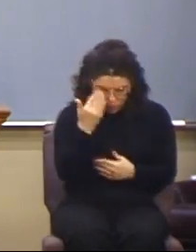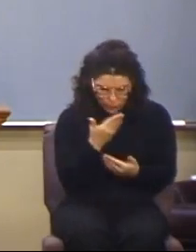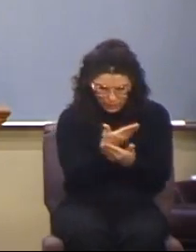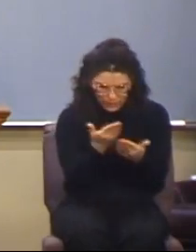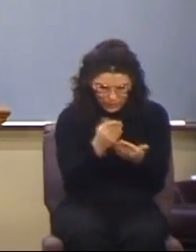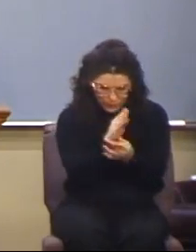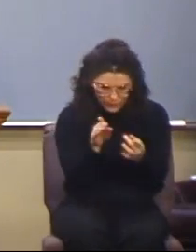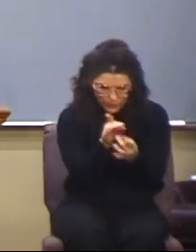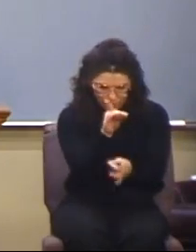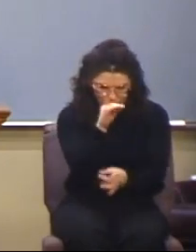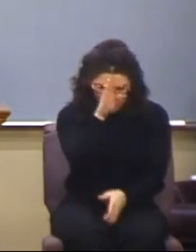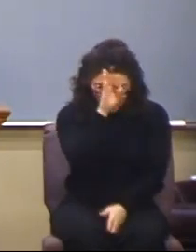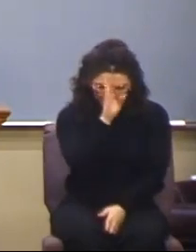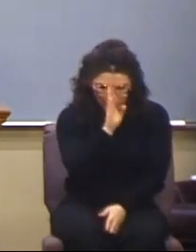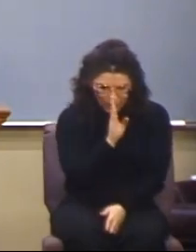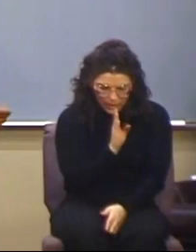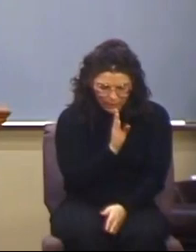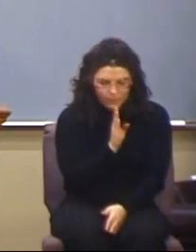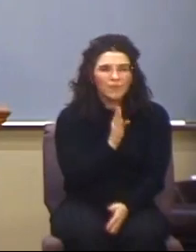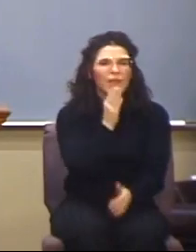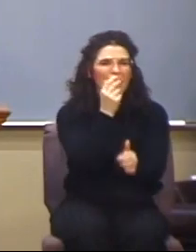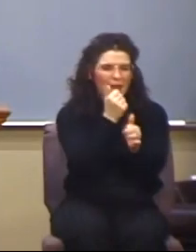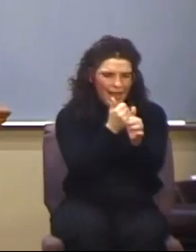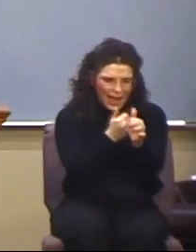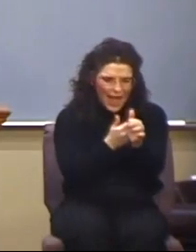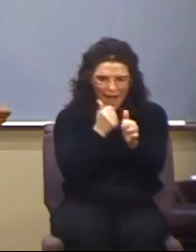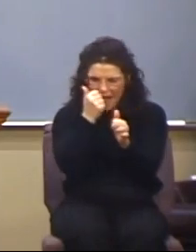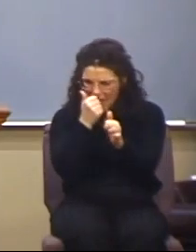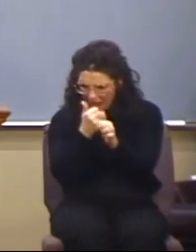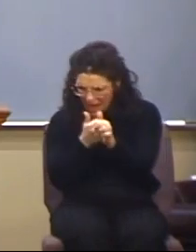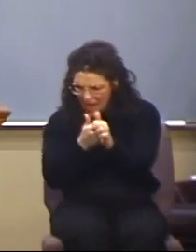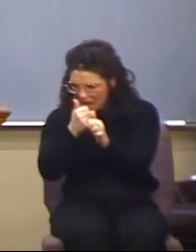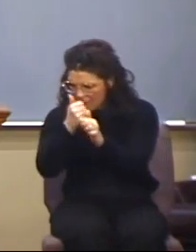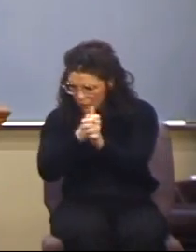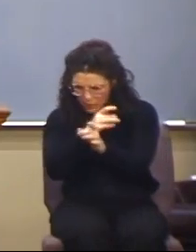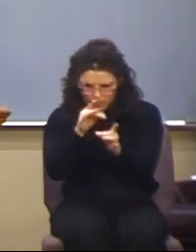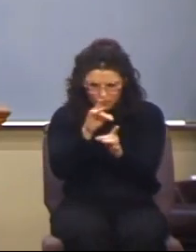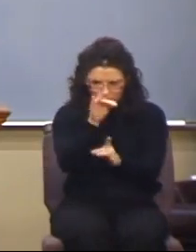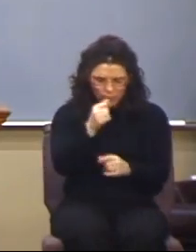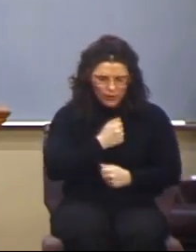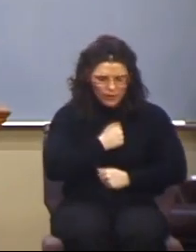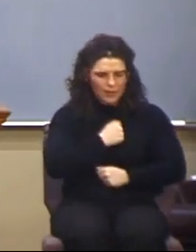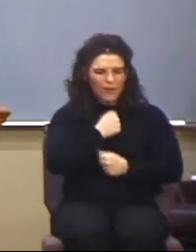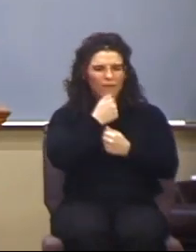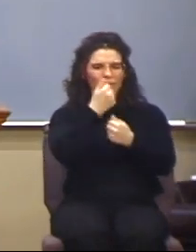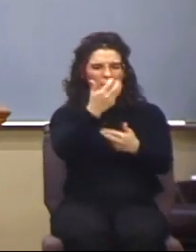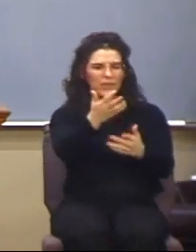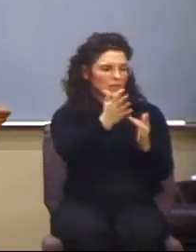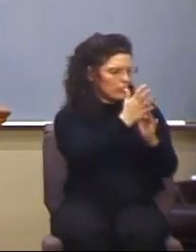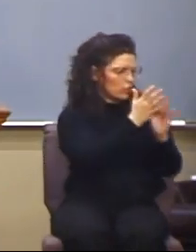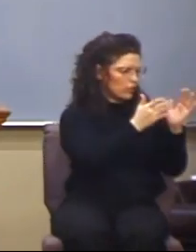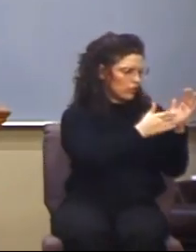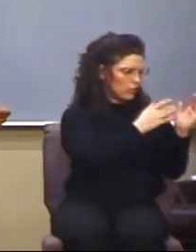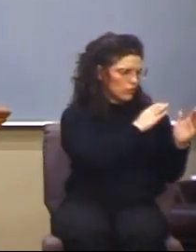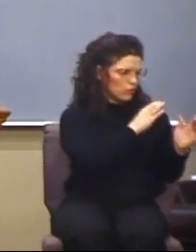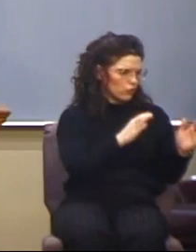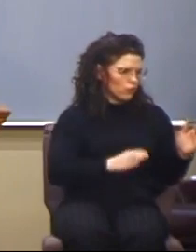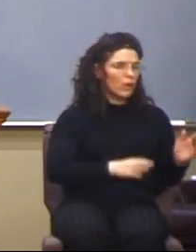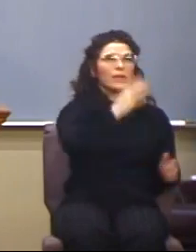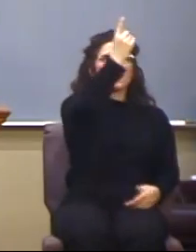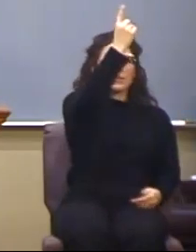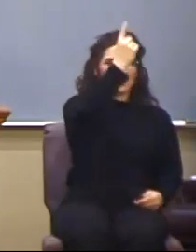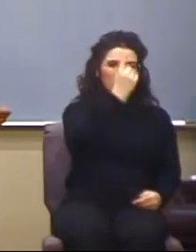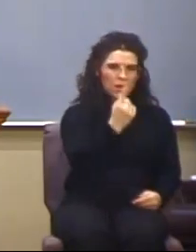of God. Every spirit that confesseth that Jesus Christ is come in the